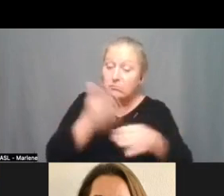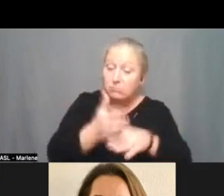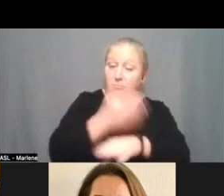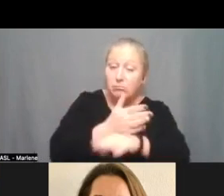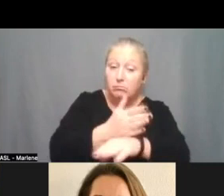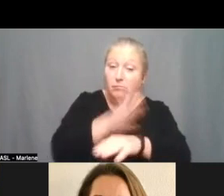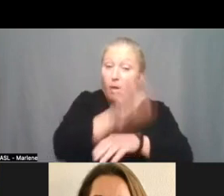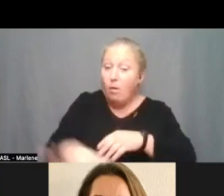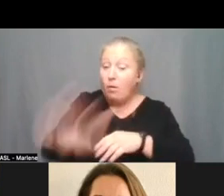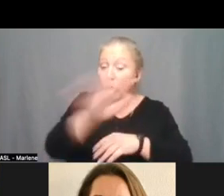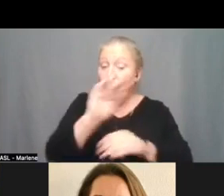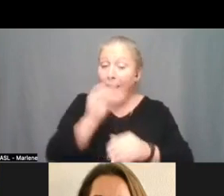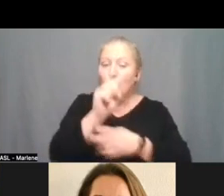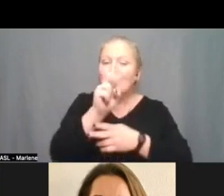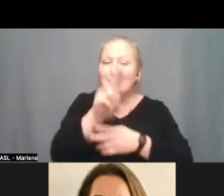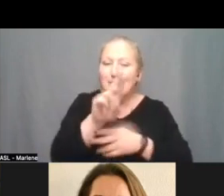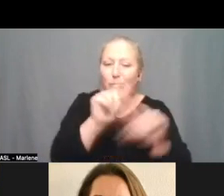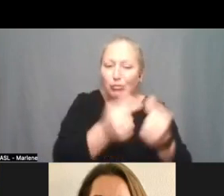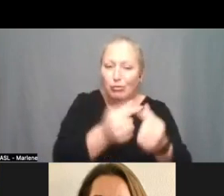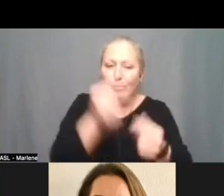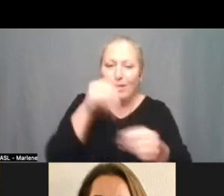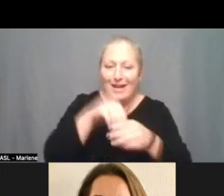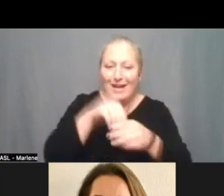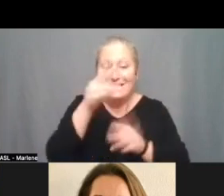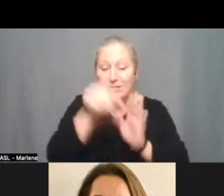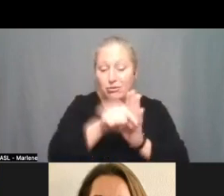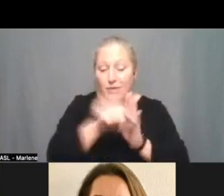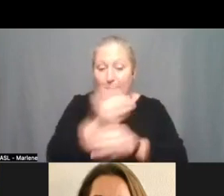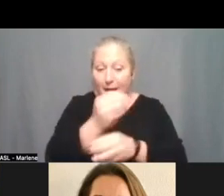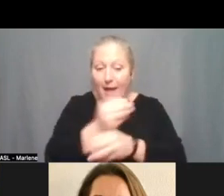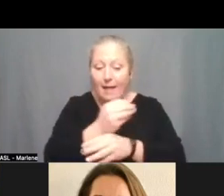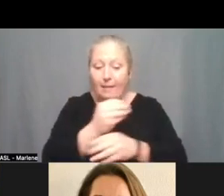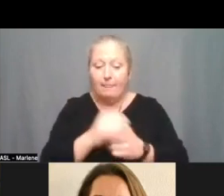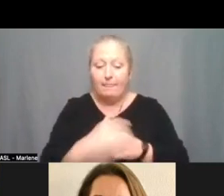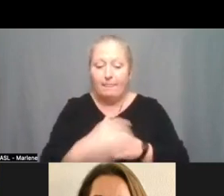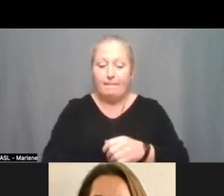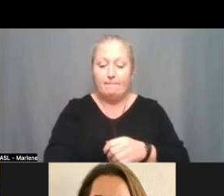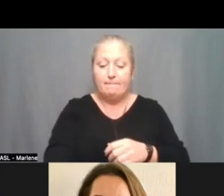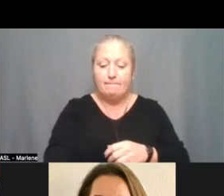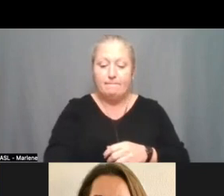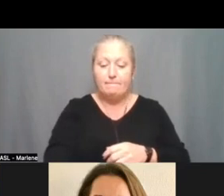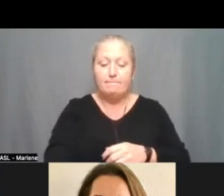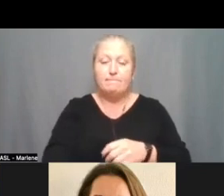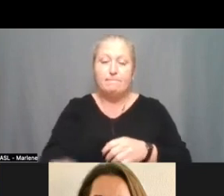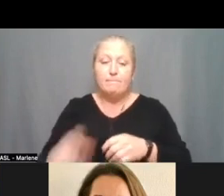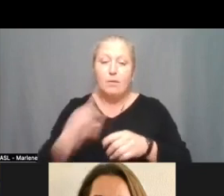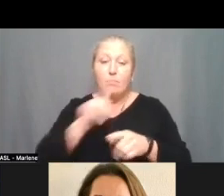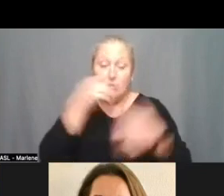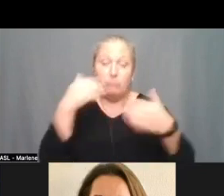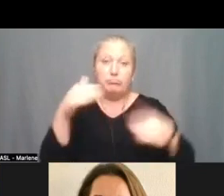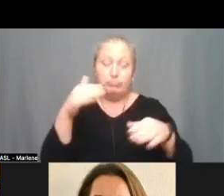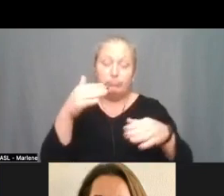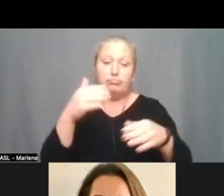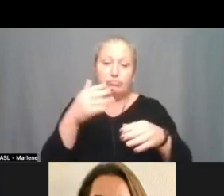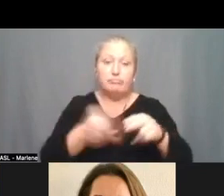subgroups in sixth grade math and um pretty significant gains in some of um you know their